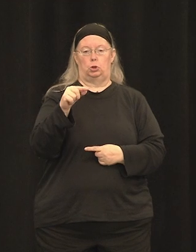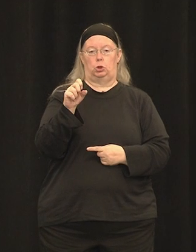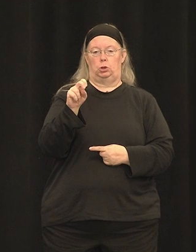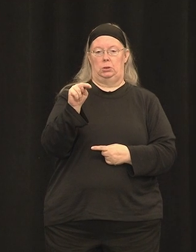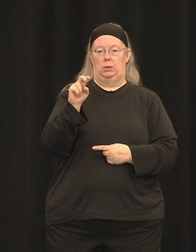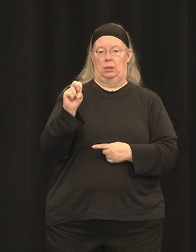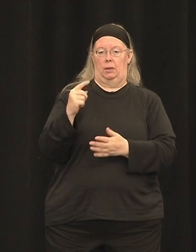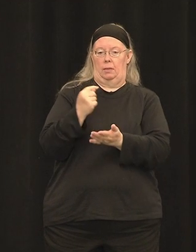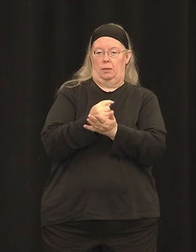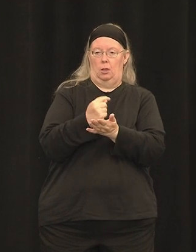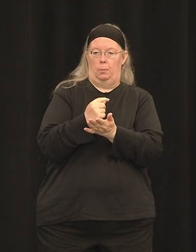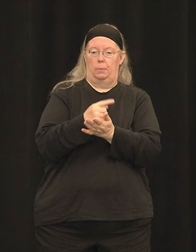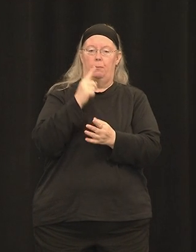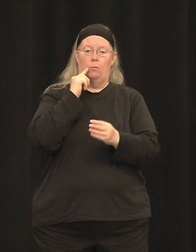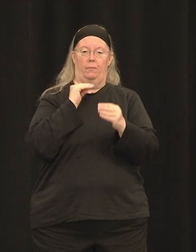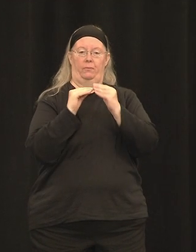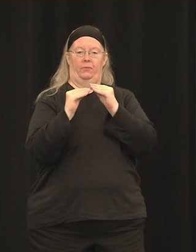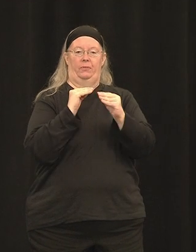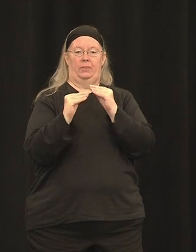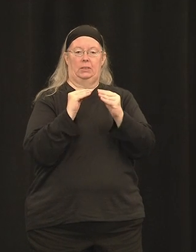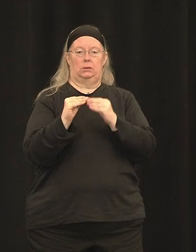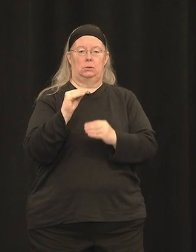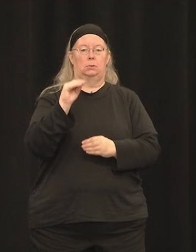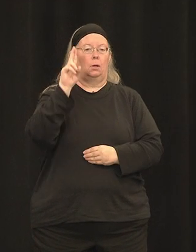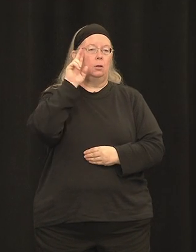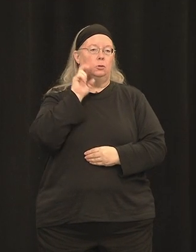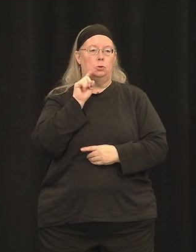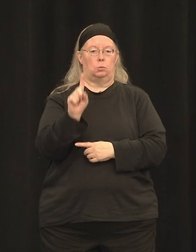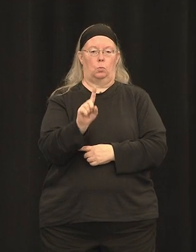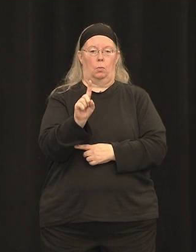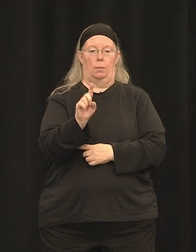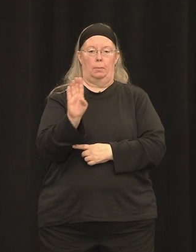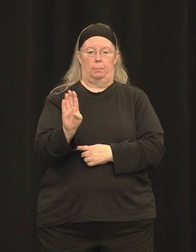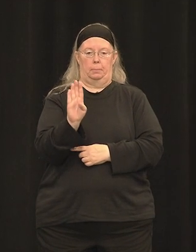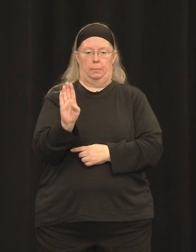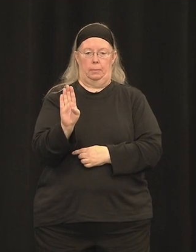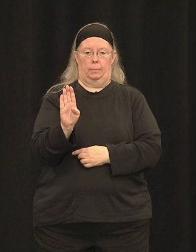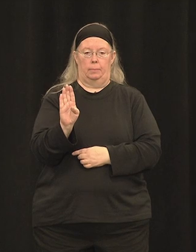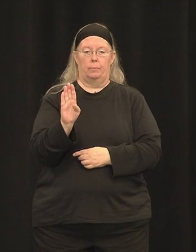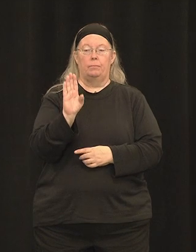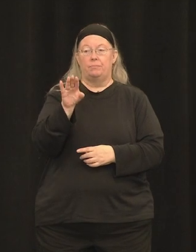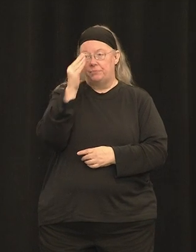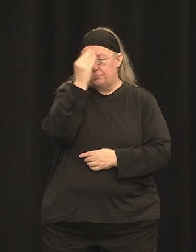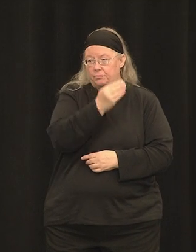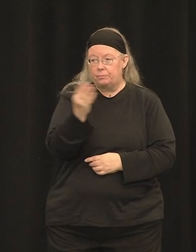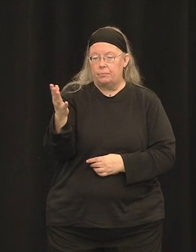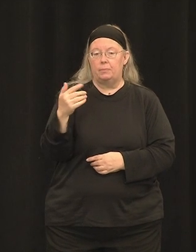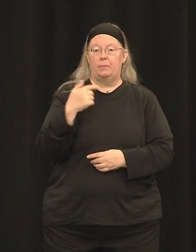1B. If I talk too fast, someone just yell at me, please, by all means.